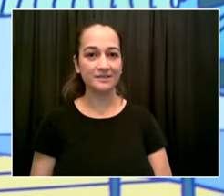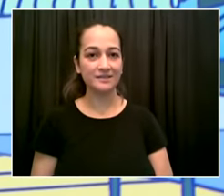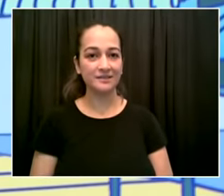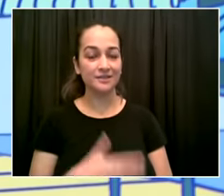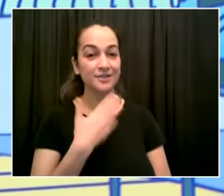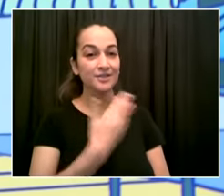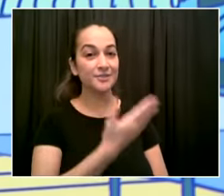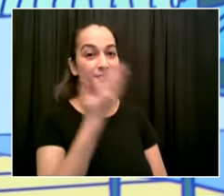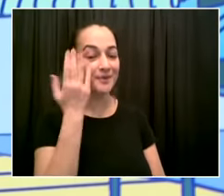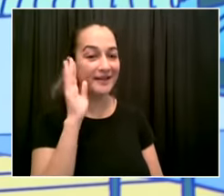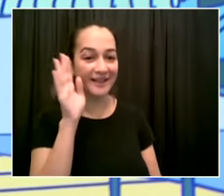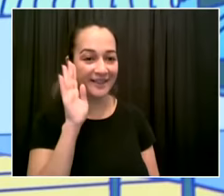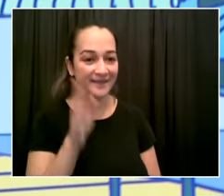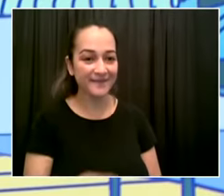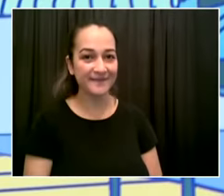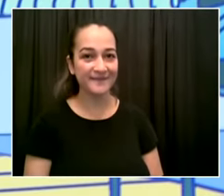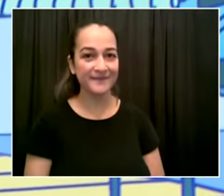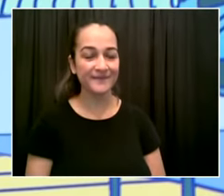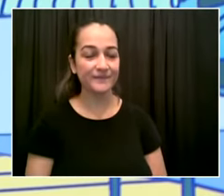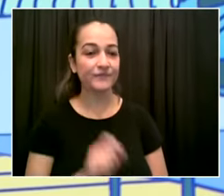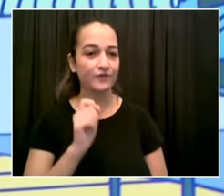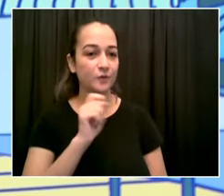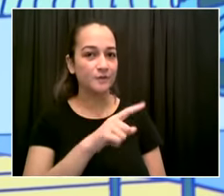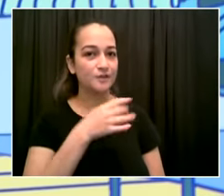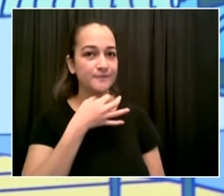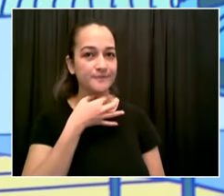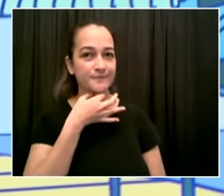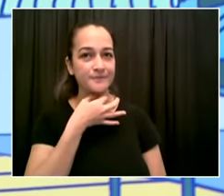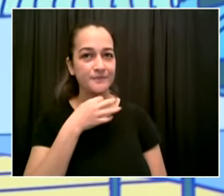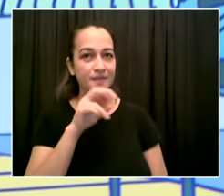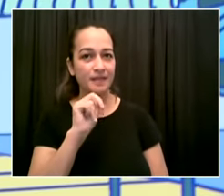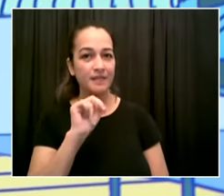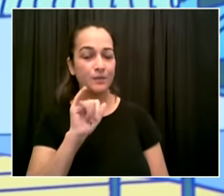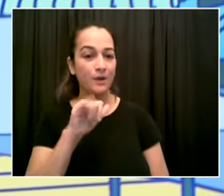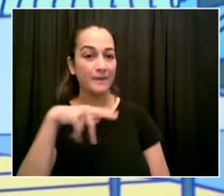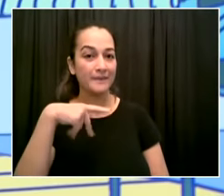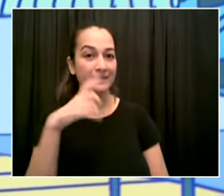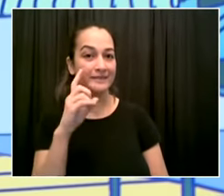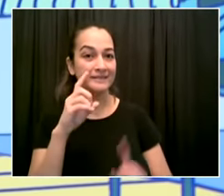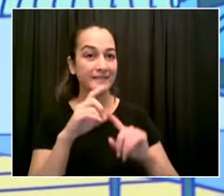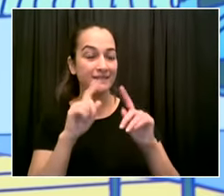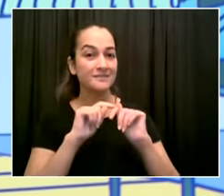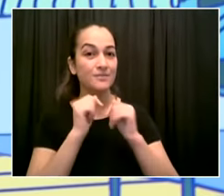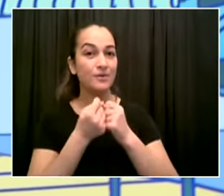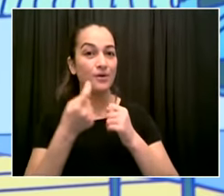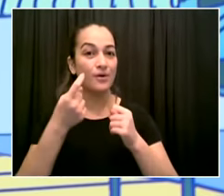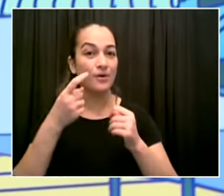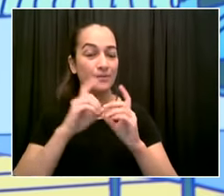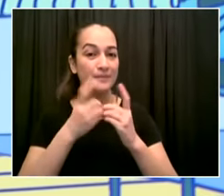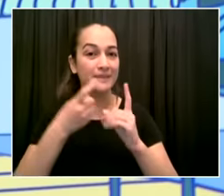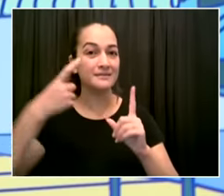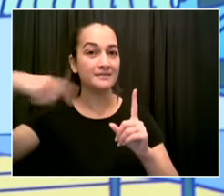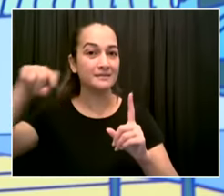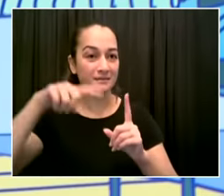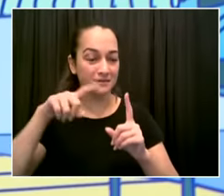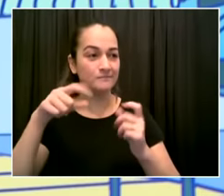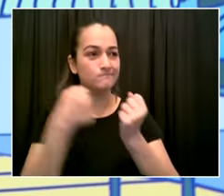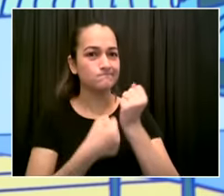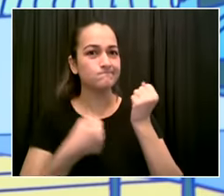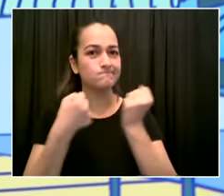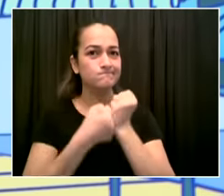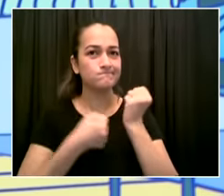advocate office um and and basically the the shortage of attorneys that's been documented there um